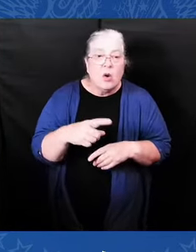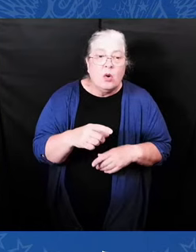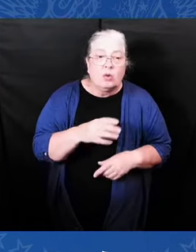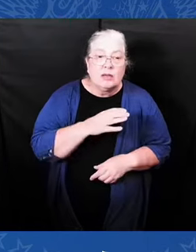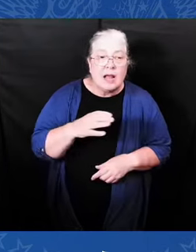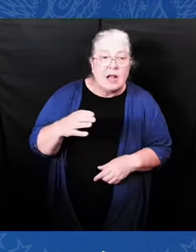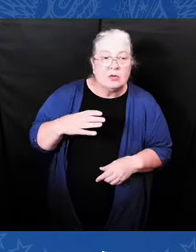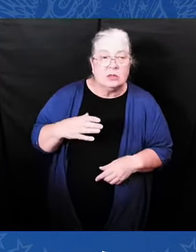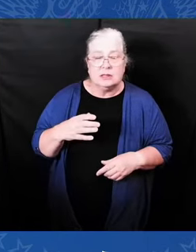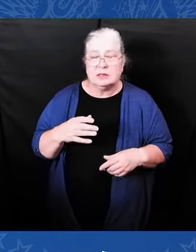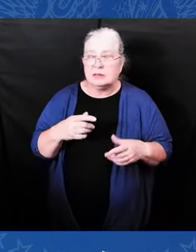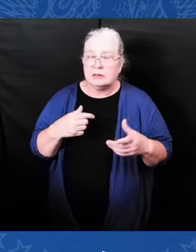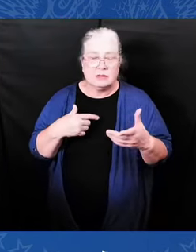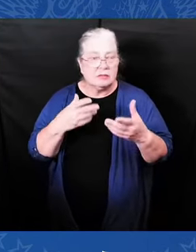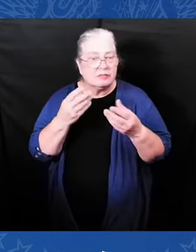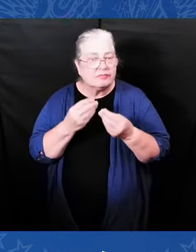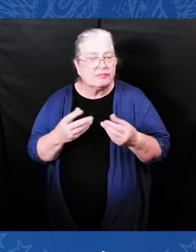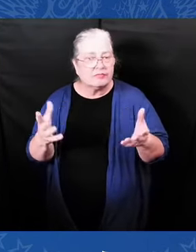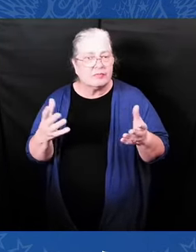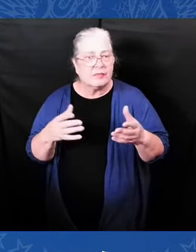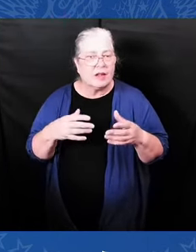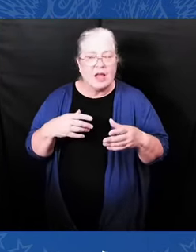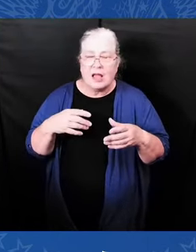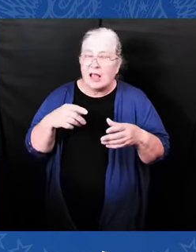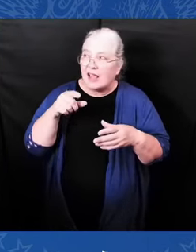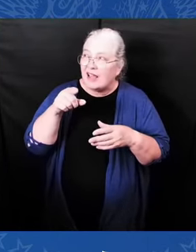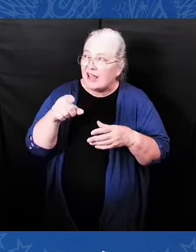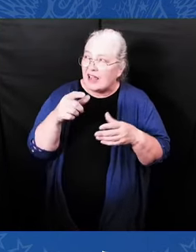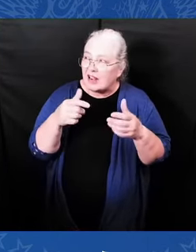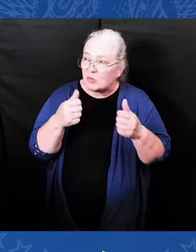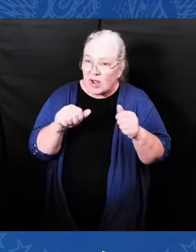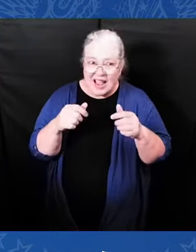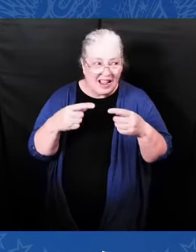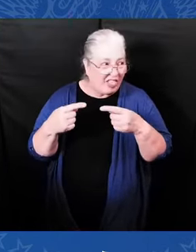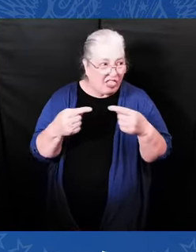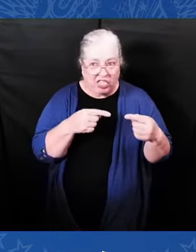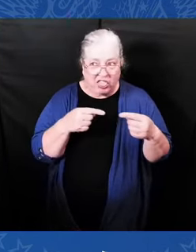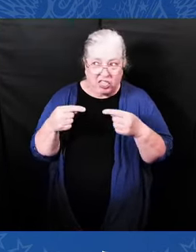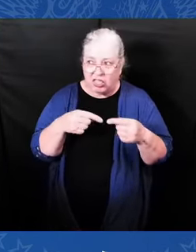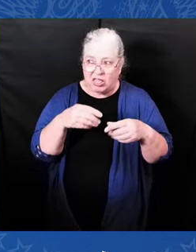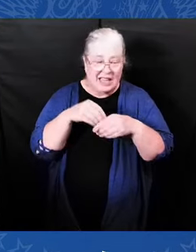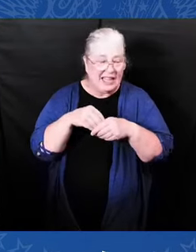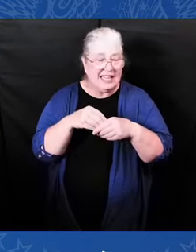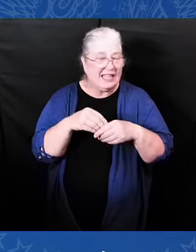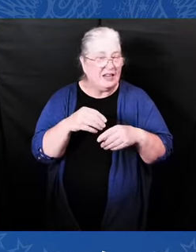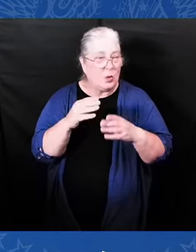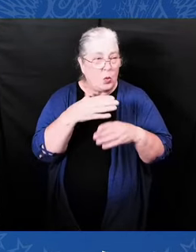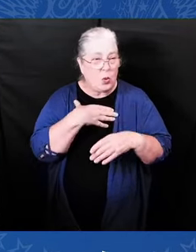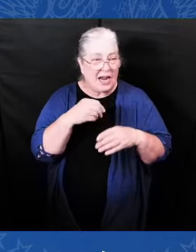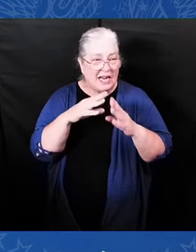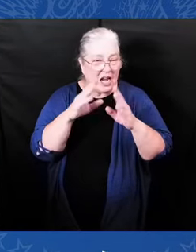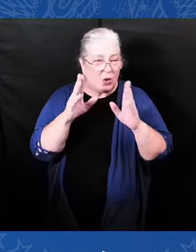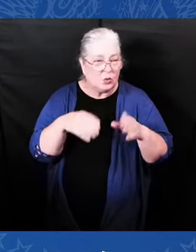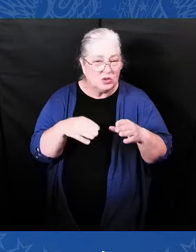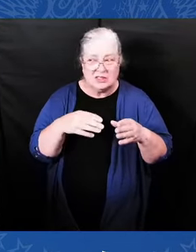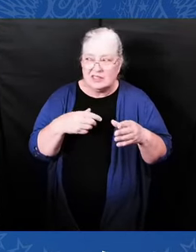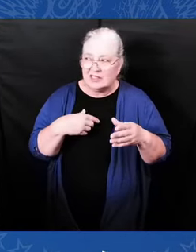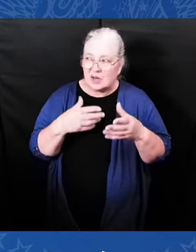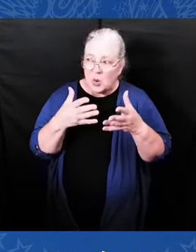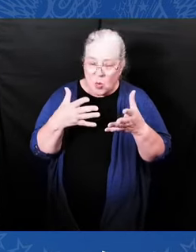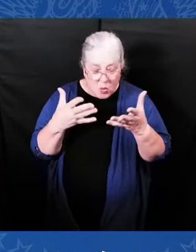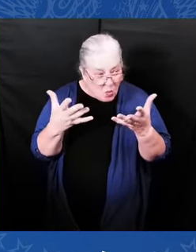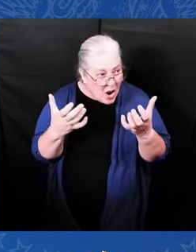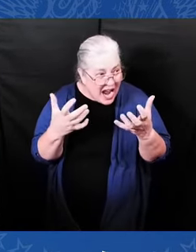negotiations between myself and the new Speaker, we agreed the spending levels of government will fund essential domestic and national